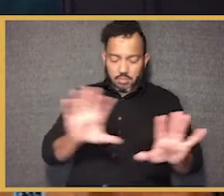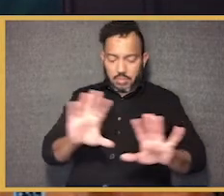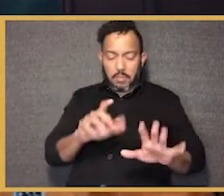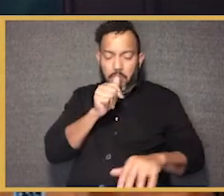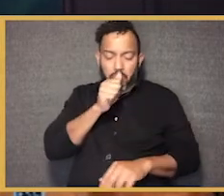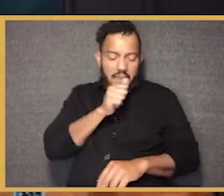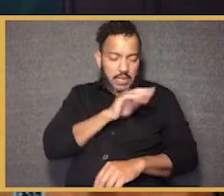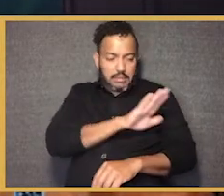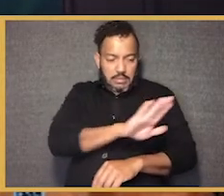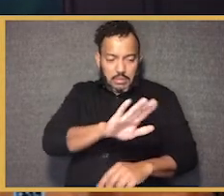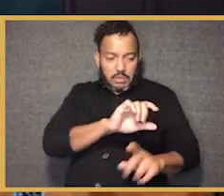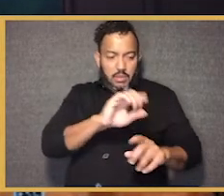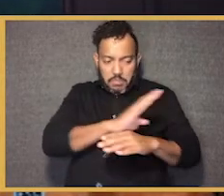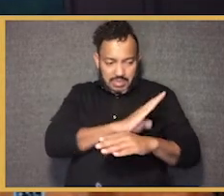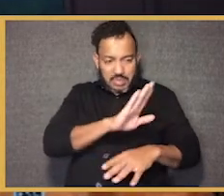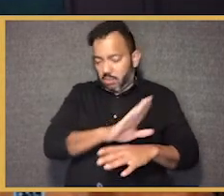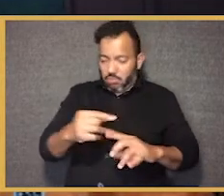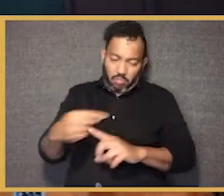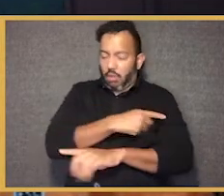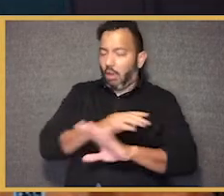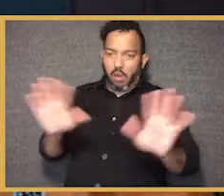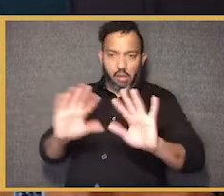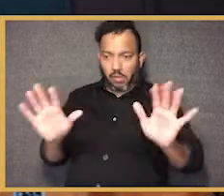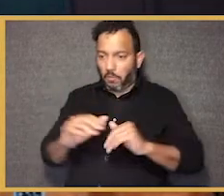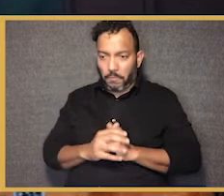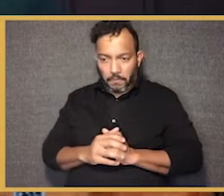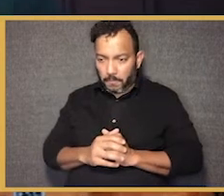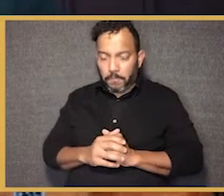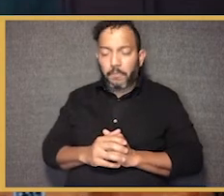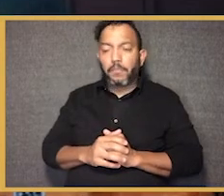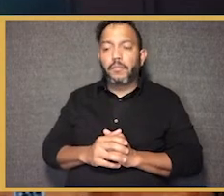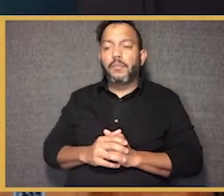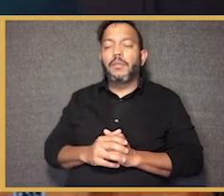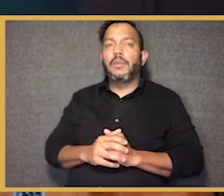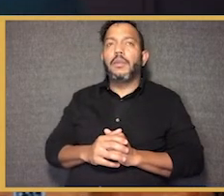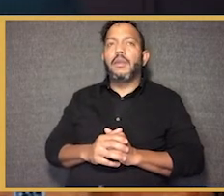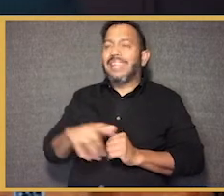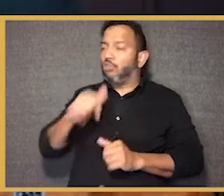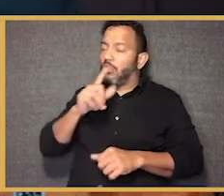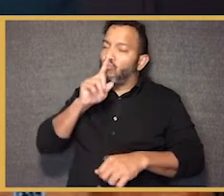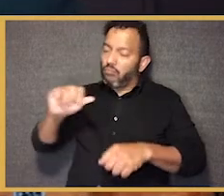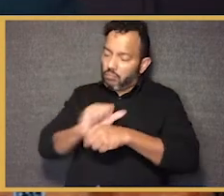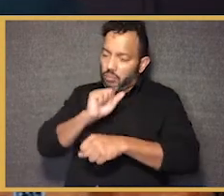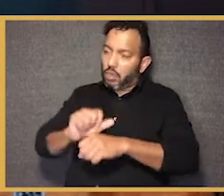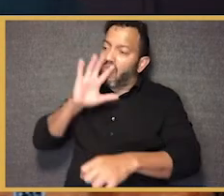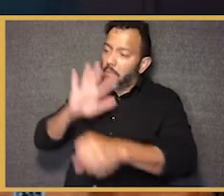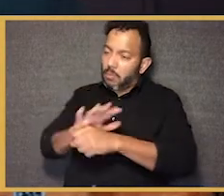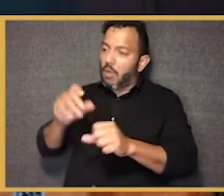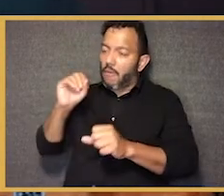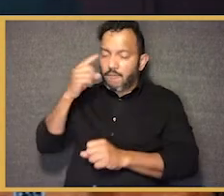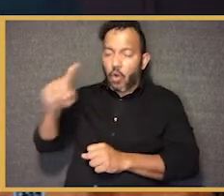I think we ought to set that aside as not a part of a serious commitment to public education.